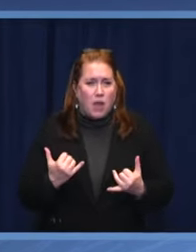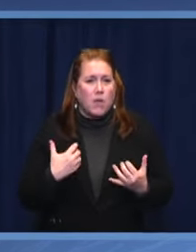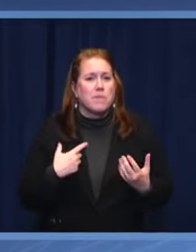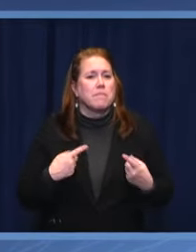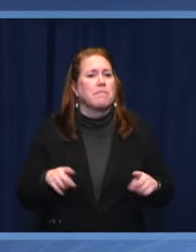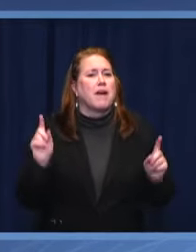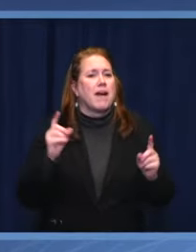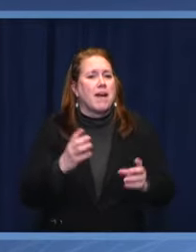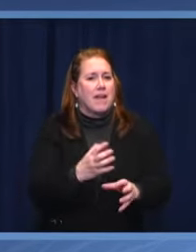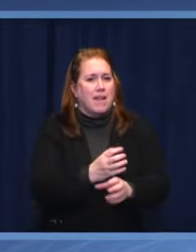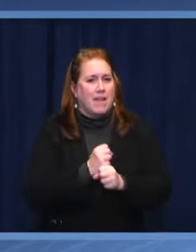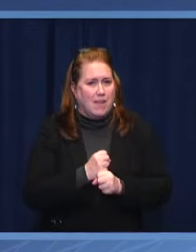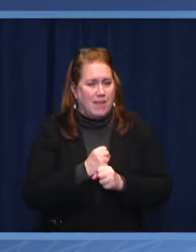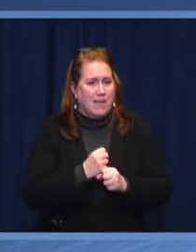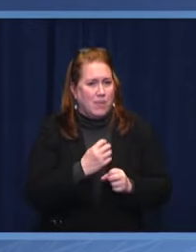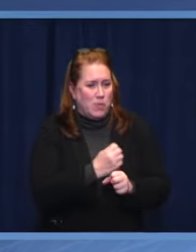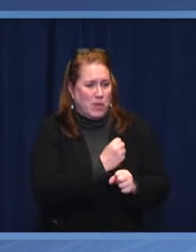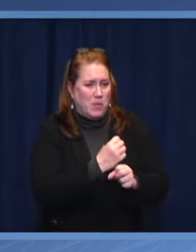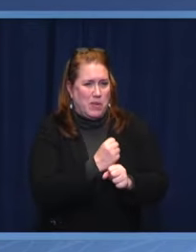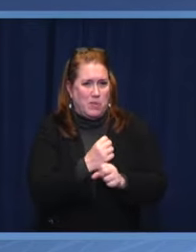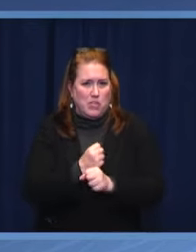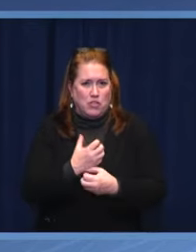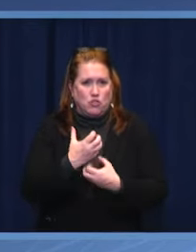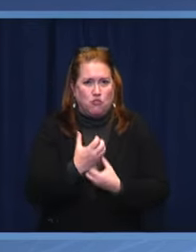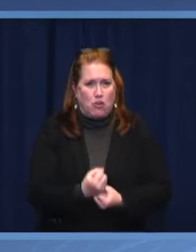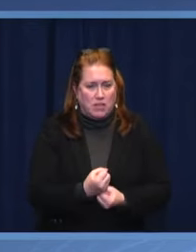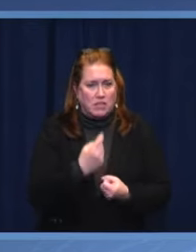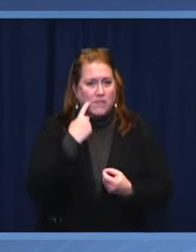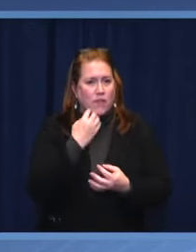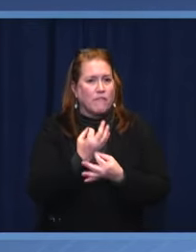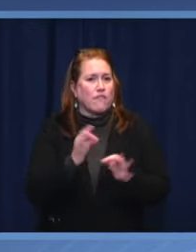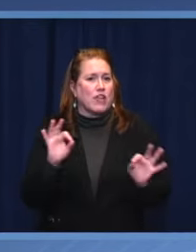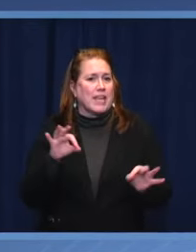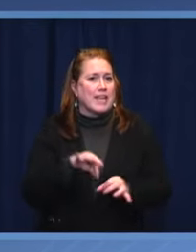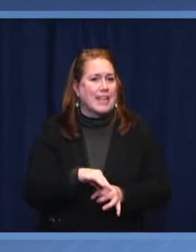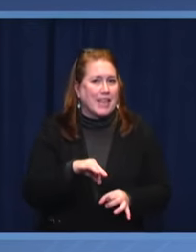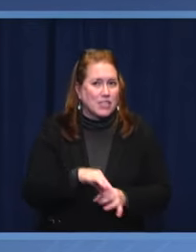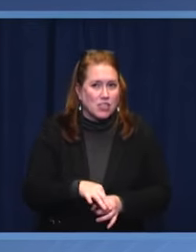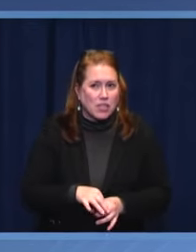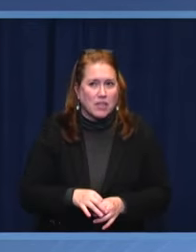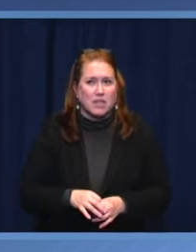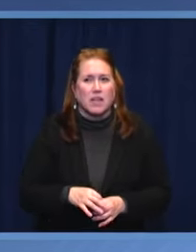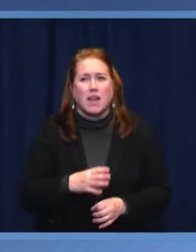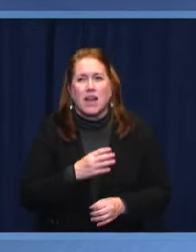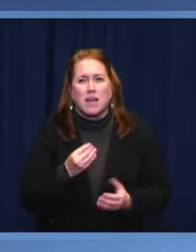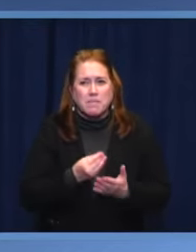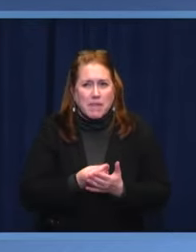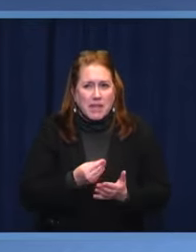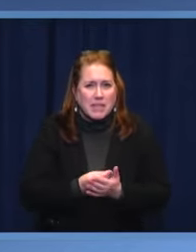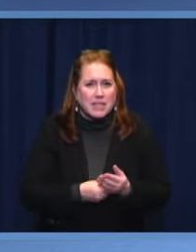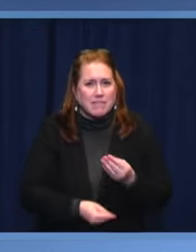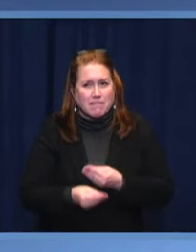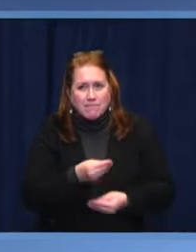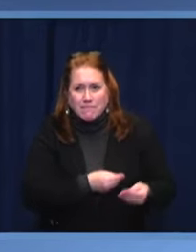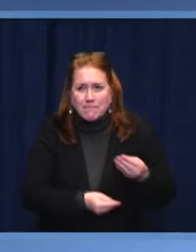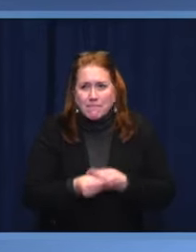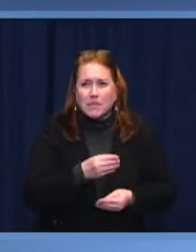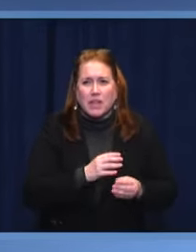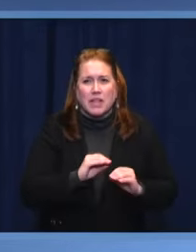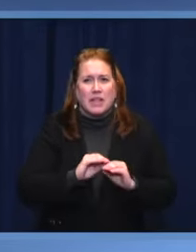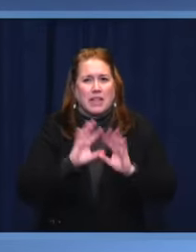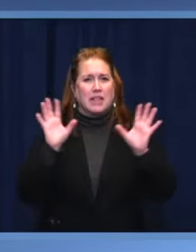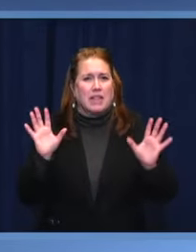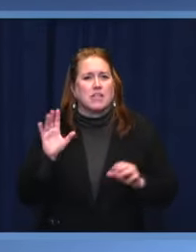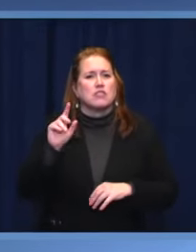for free and fair elections and for campaigns funded by transparent and legal donations.